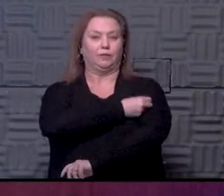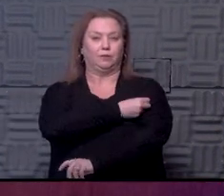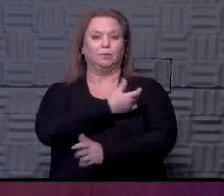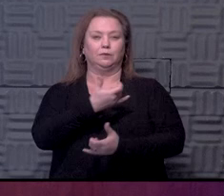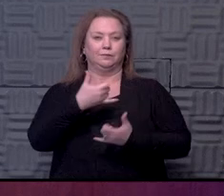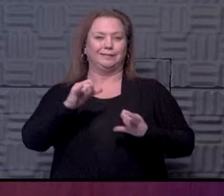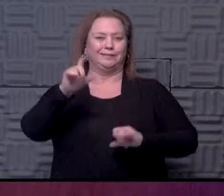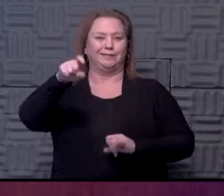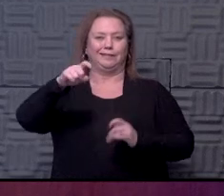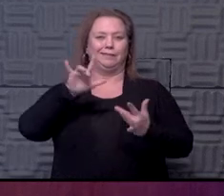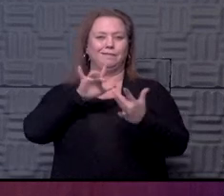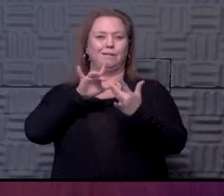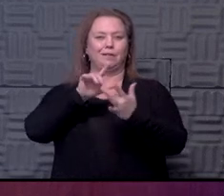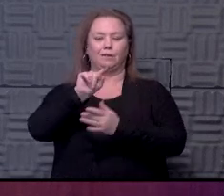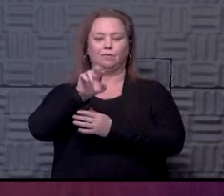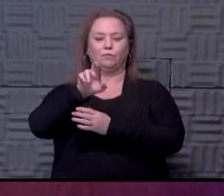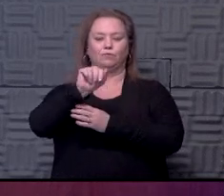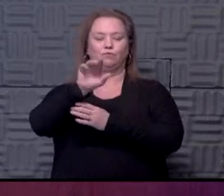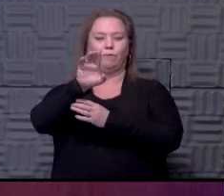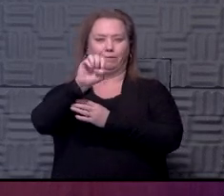vaccinated, there will still be a need for contact tracing.